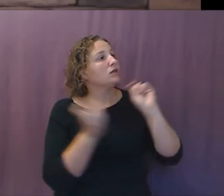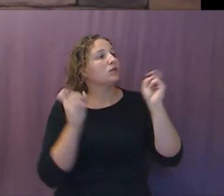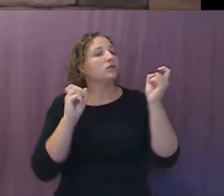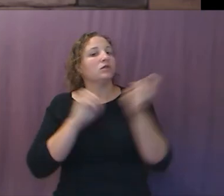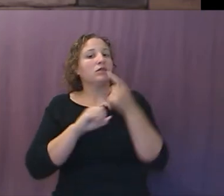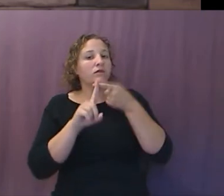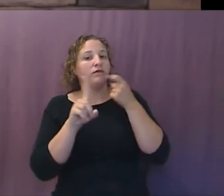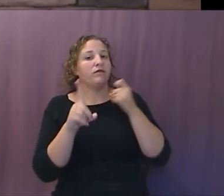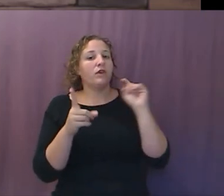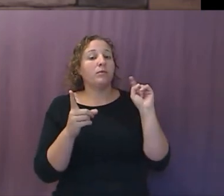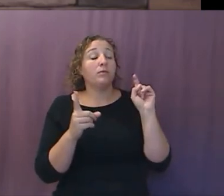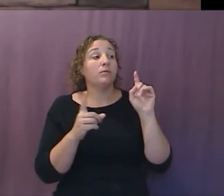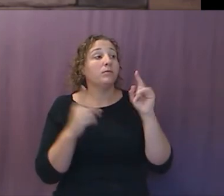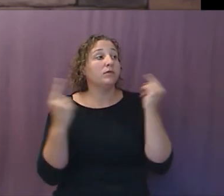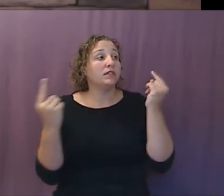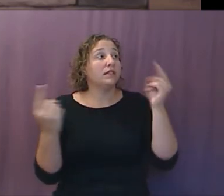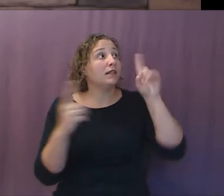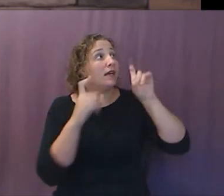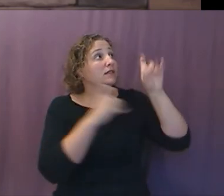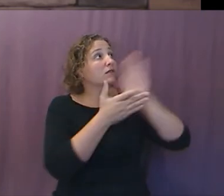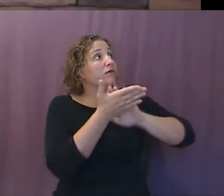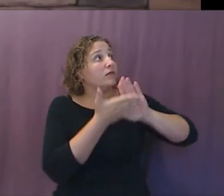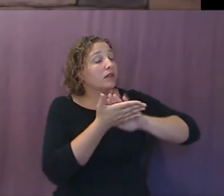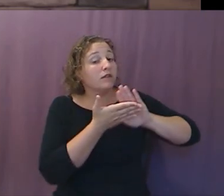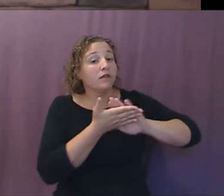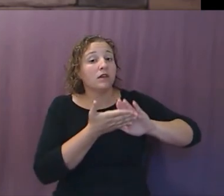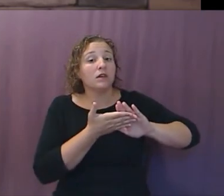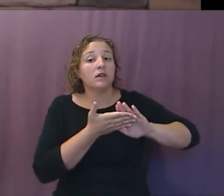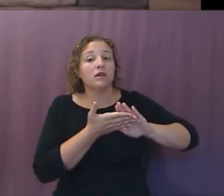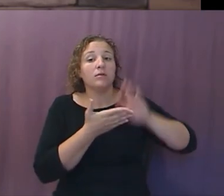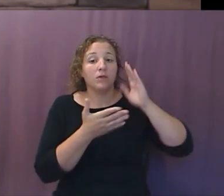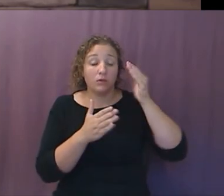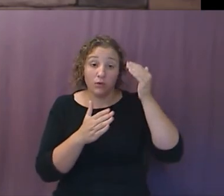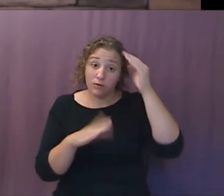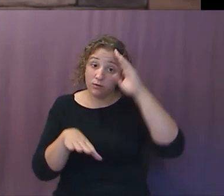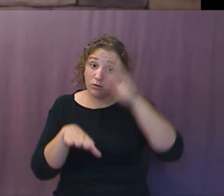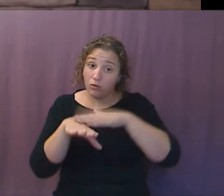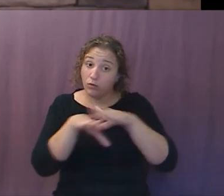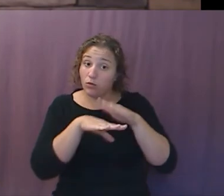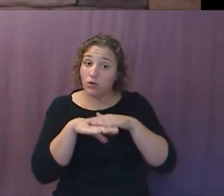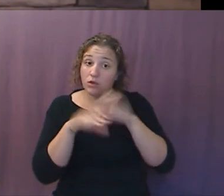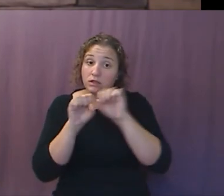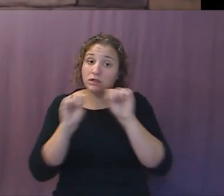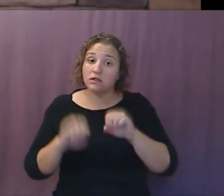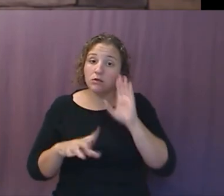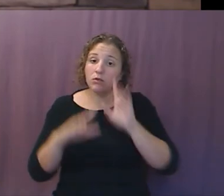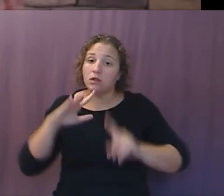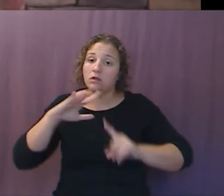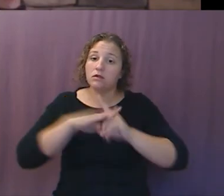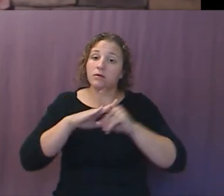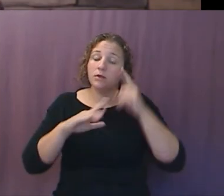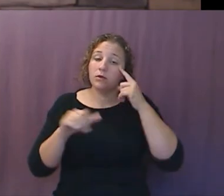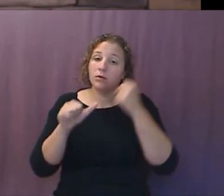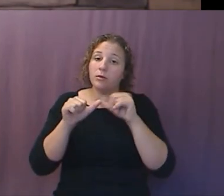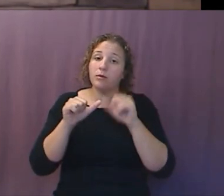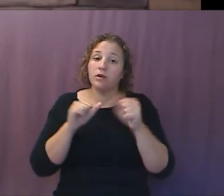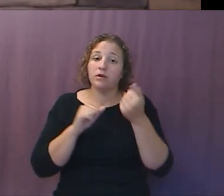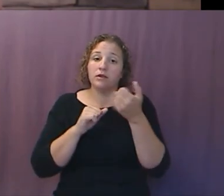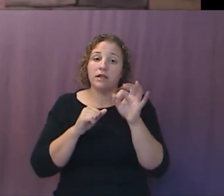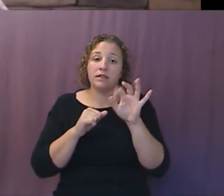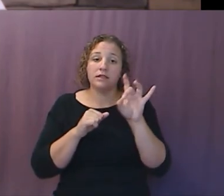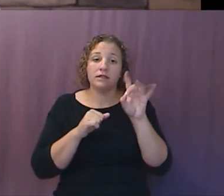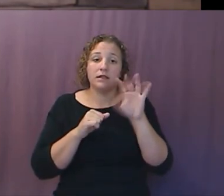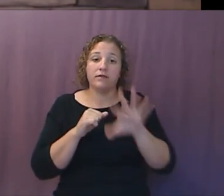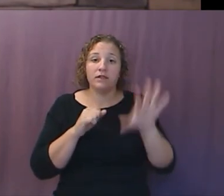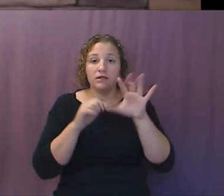for His forgiveness because we have been warned a system is going to come that if you remember the 70s and how they tried to identify what does that